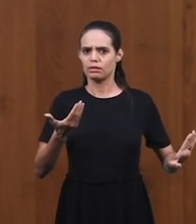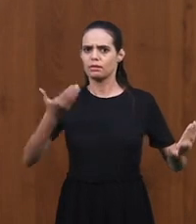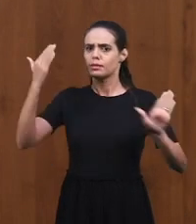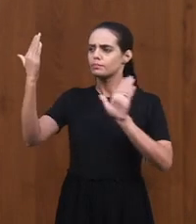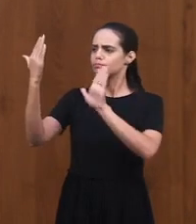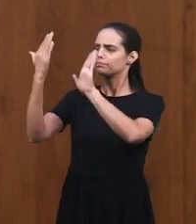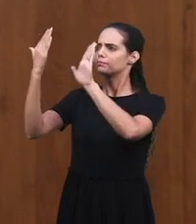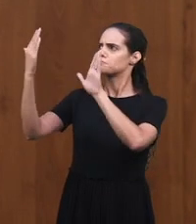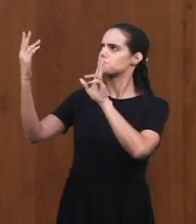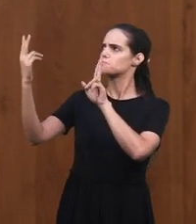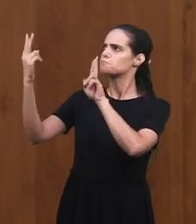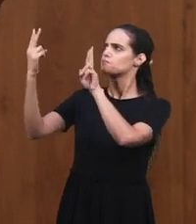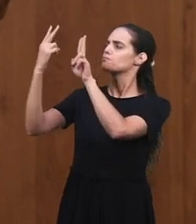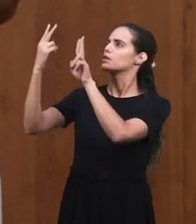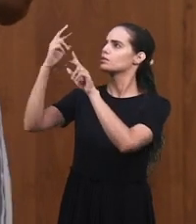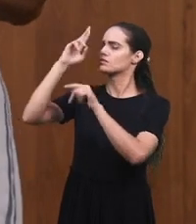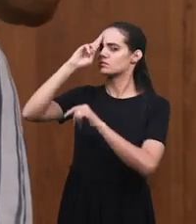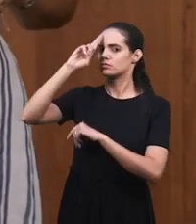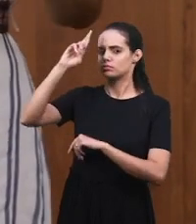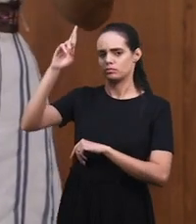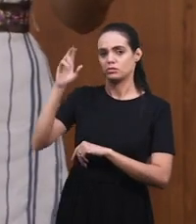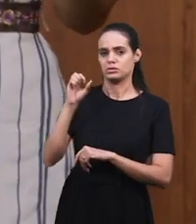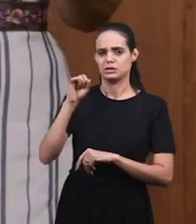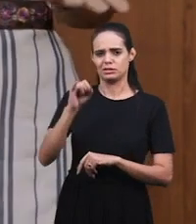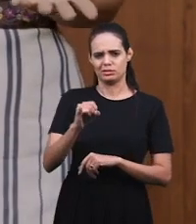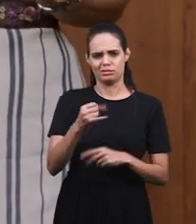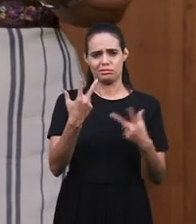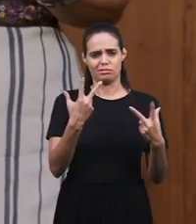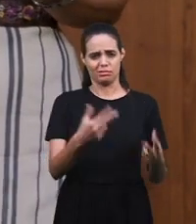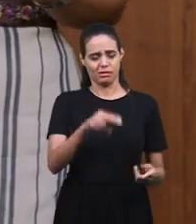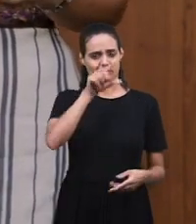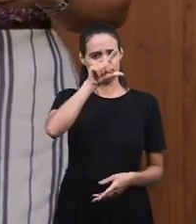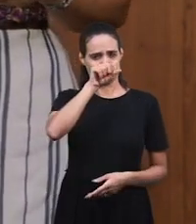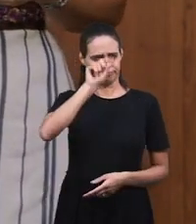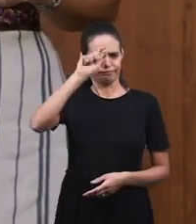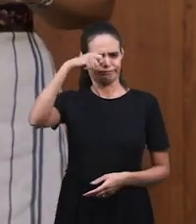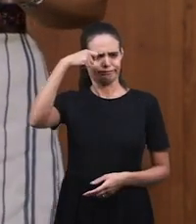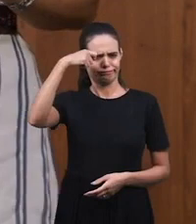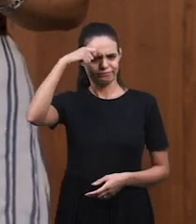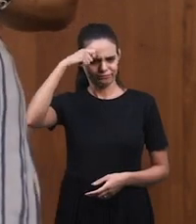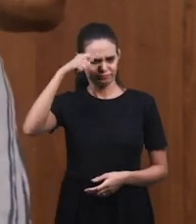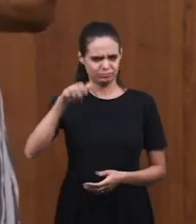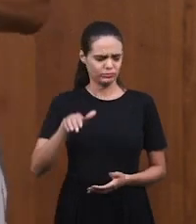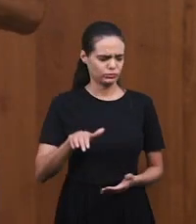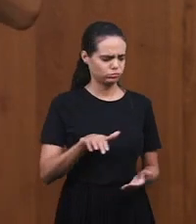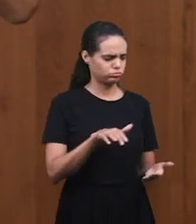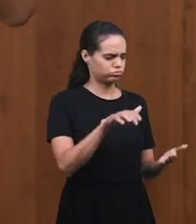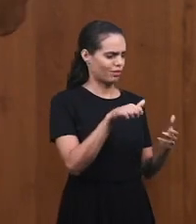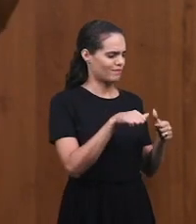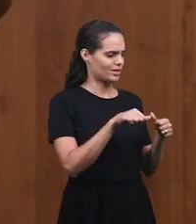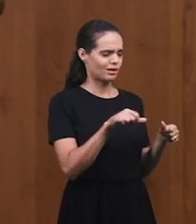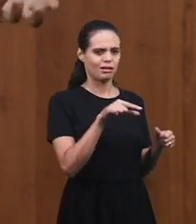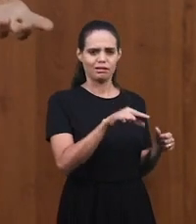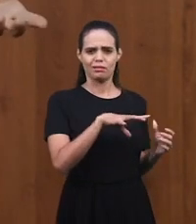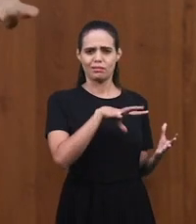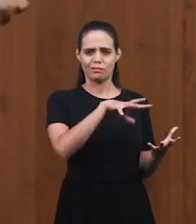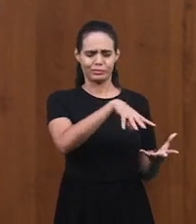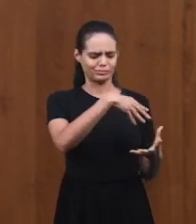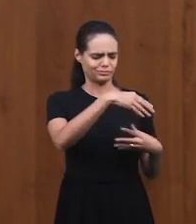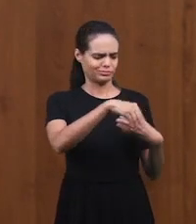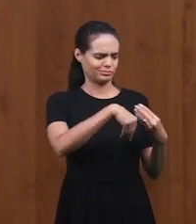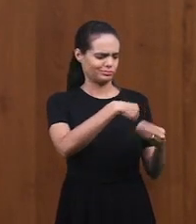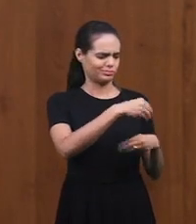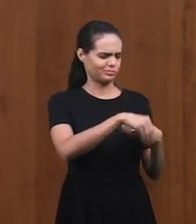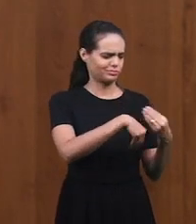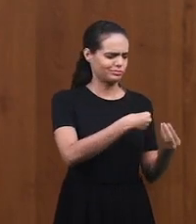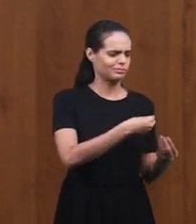If we don't separate ourselves. If we are mixed with these things of this world, like the ravens